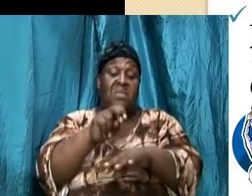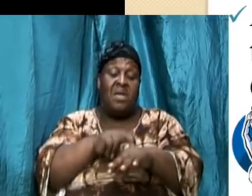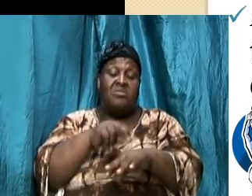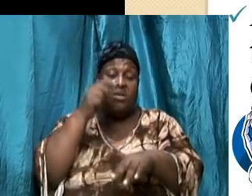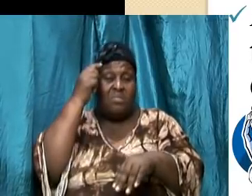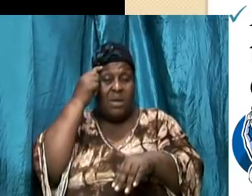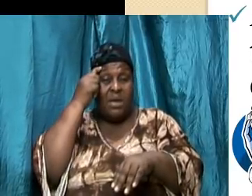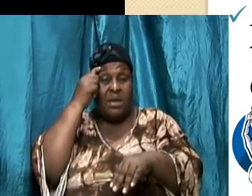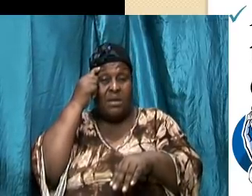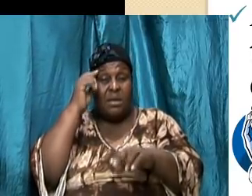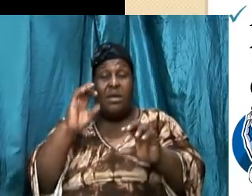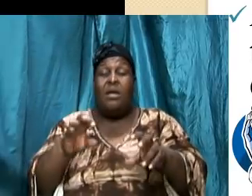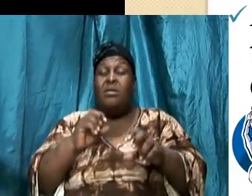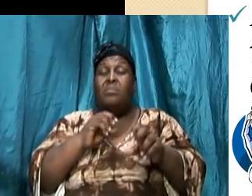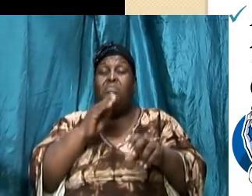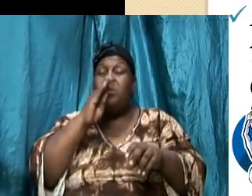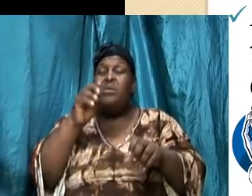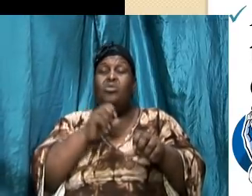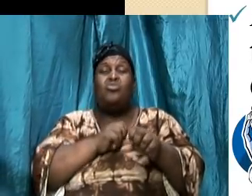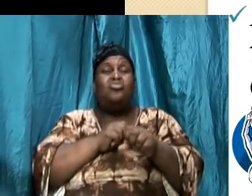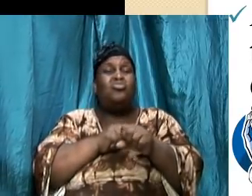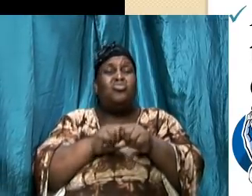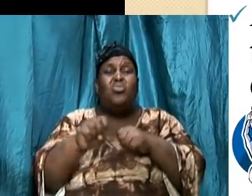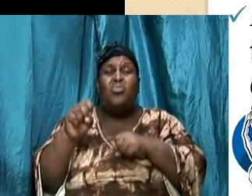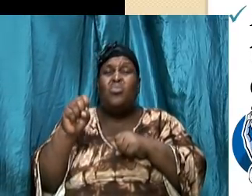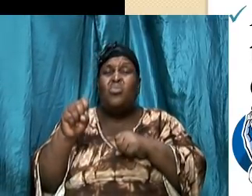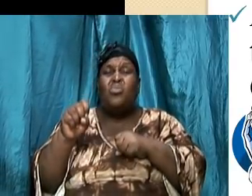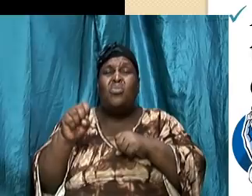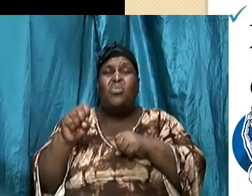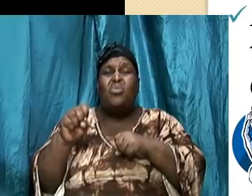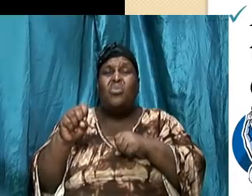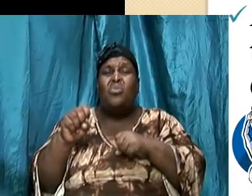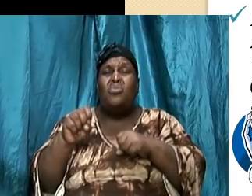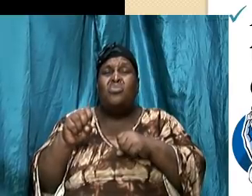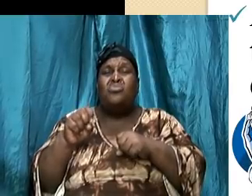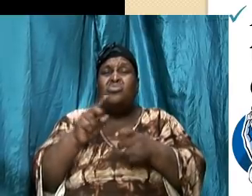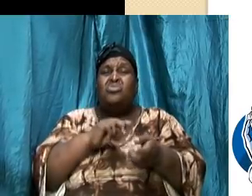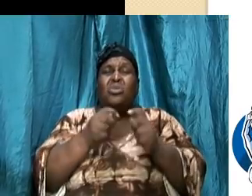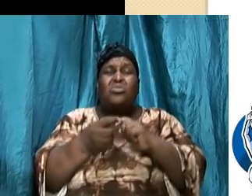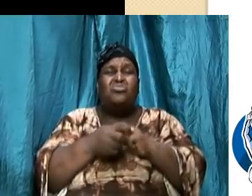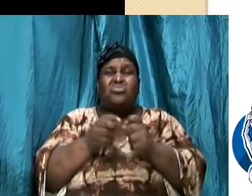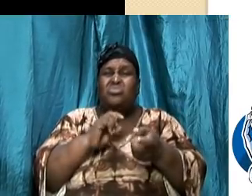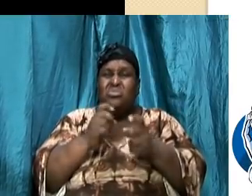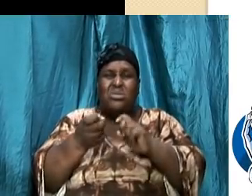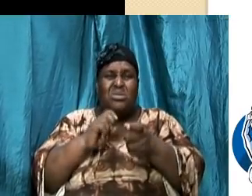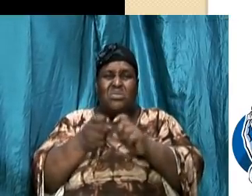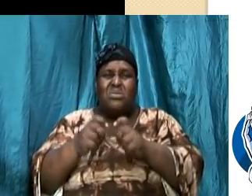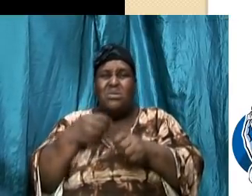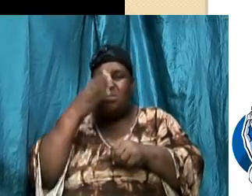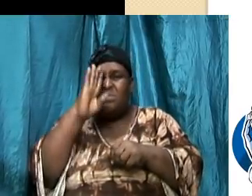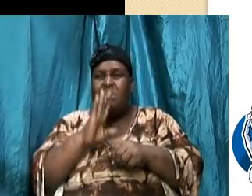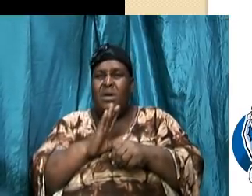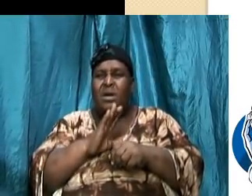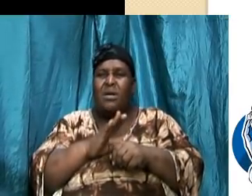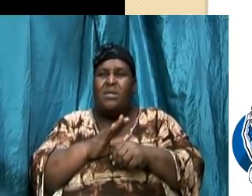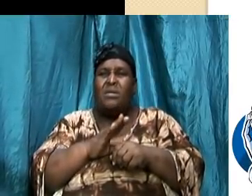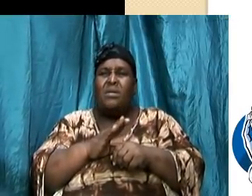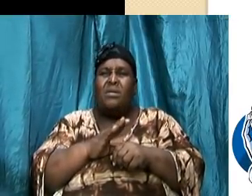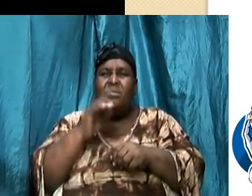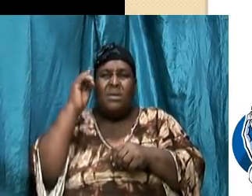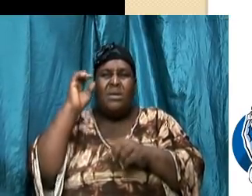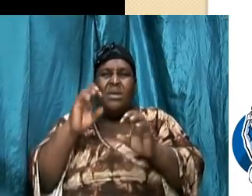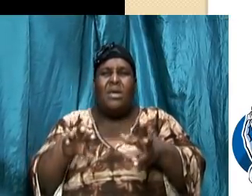contrary to God to the extent that later on the mind is turned over and becomes reprobate